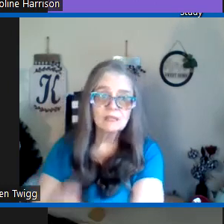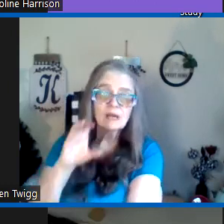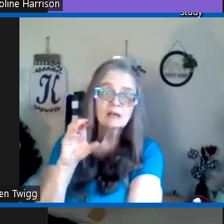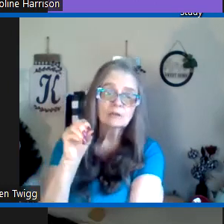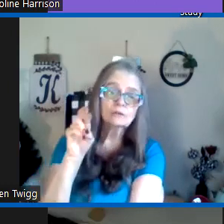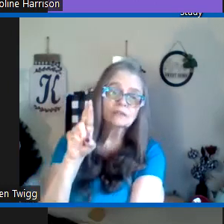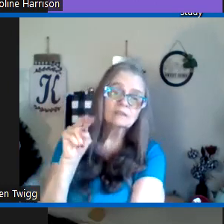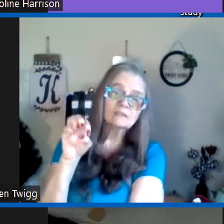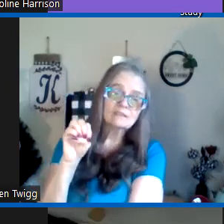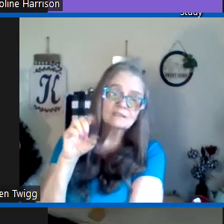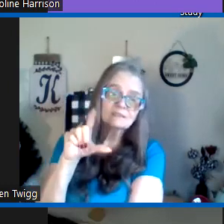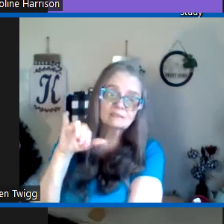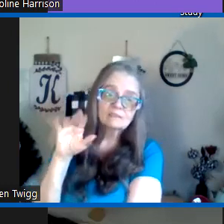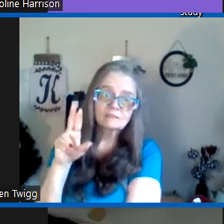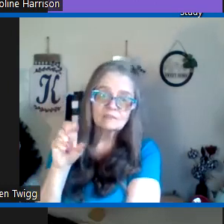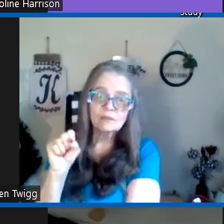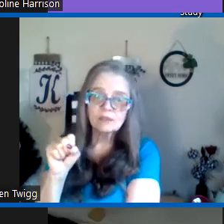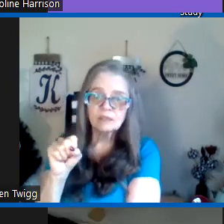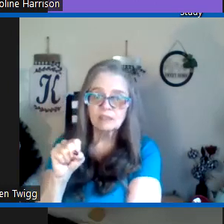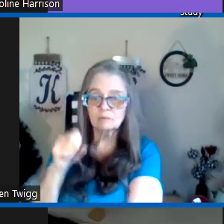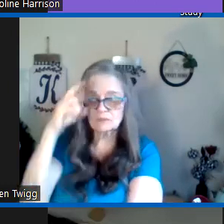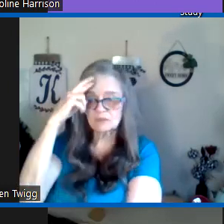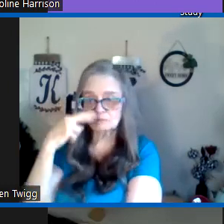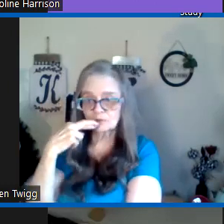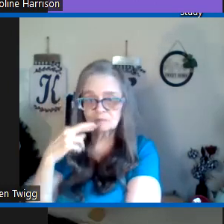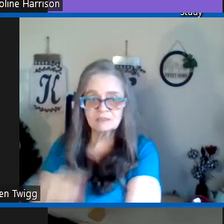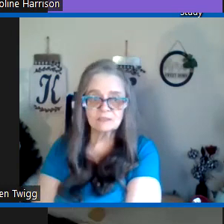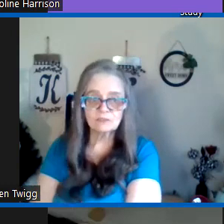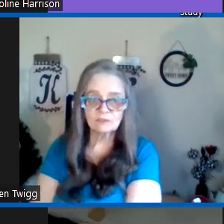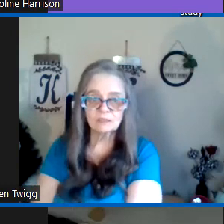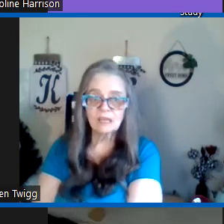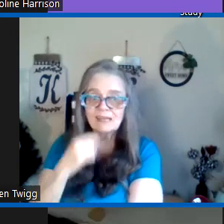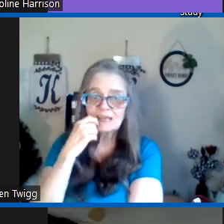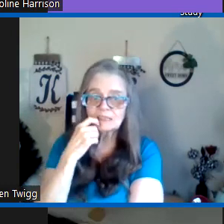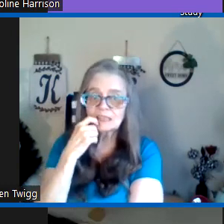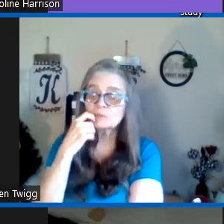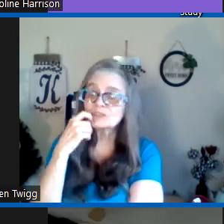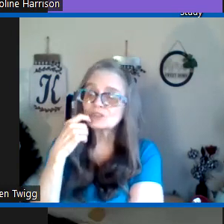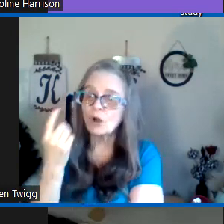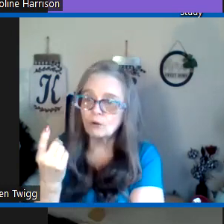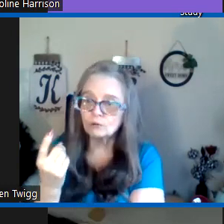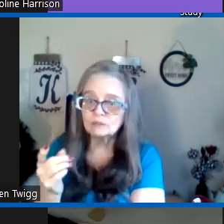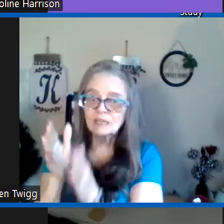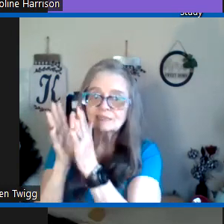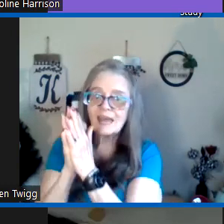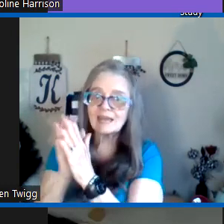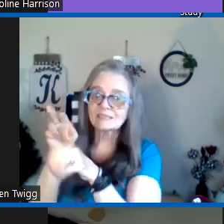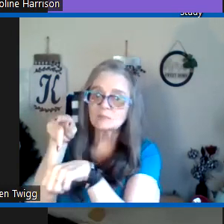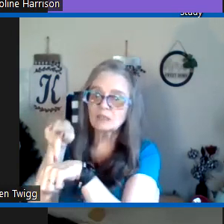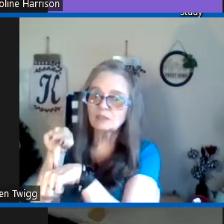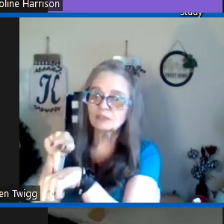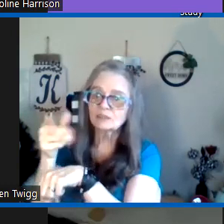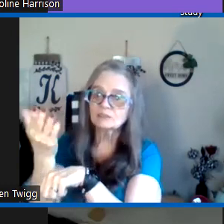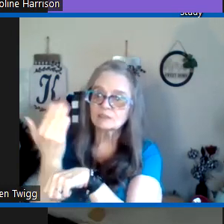too Cornelius he was a Roman centurion and he was told to